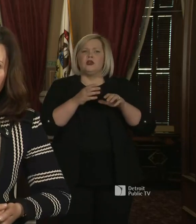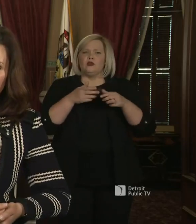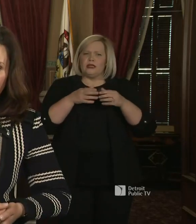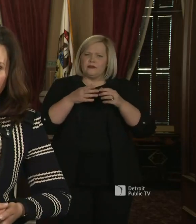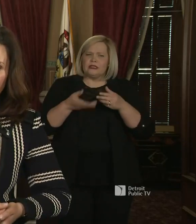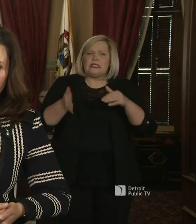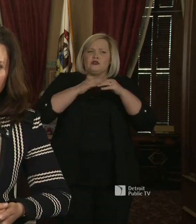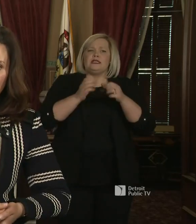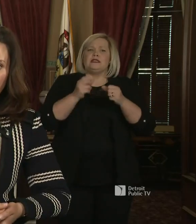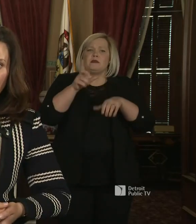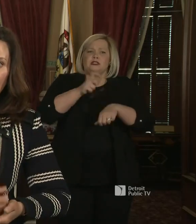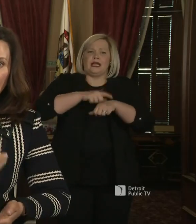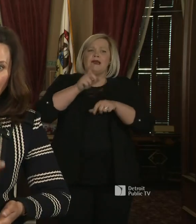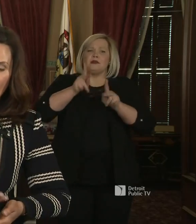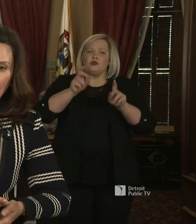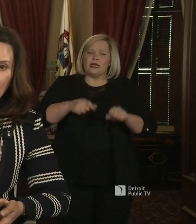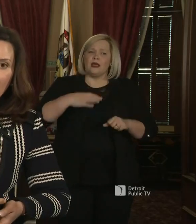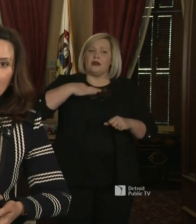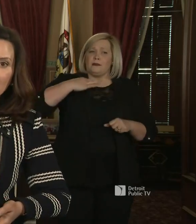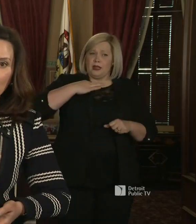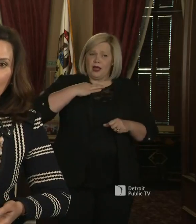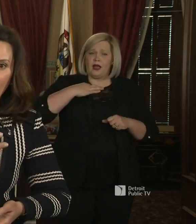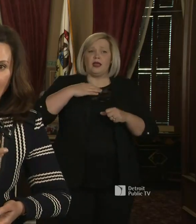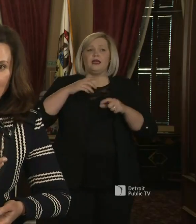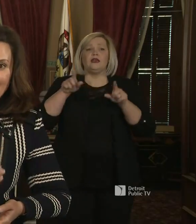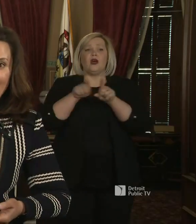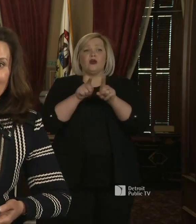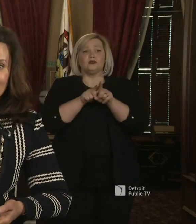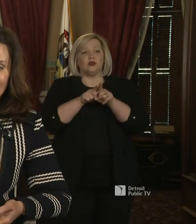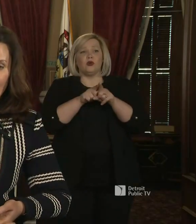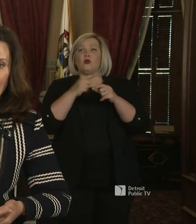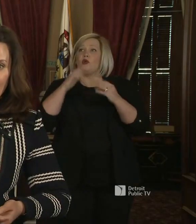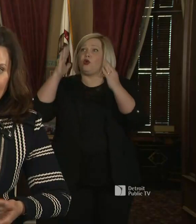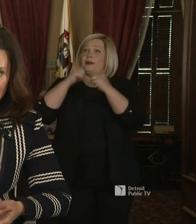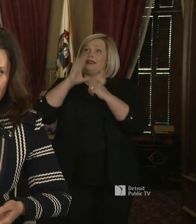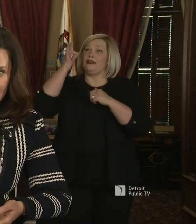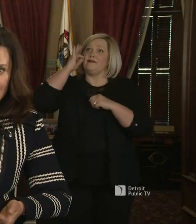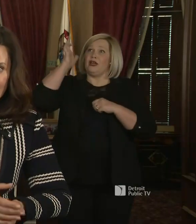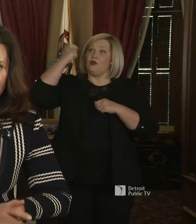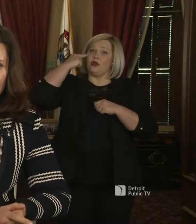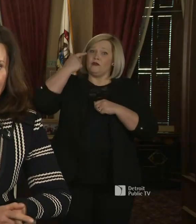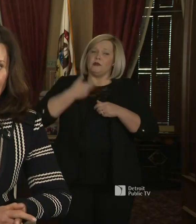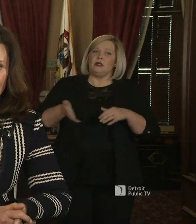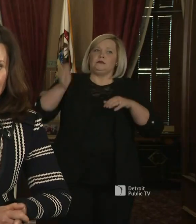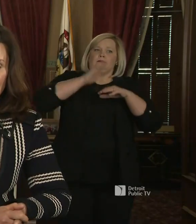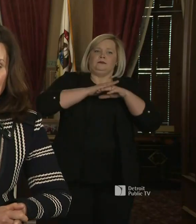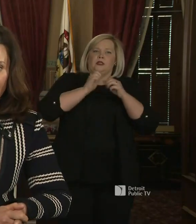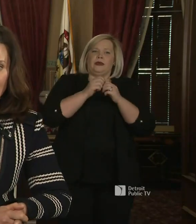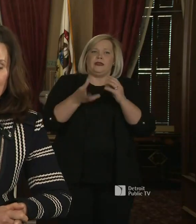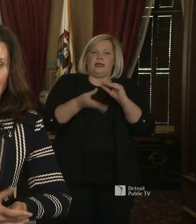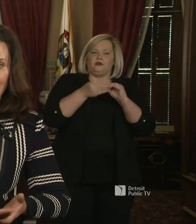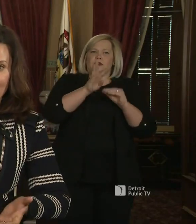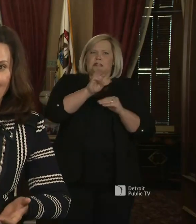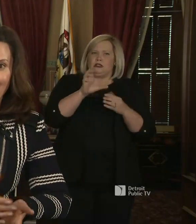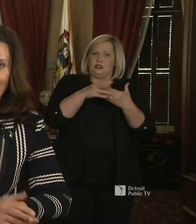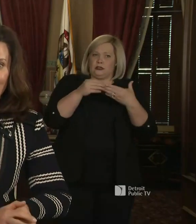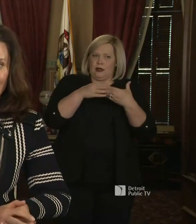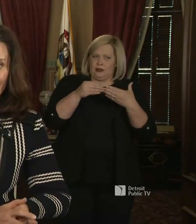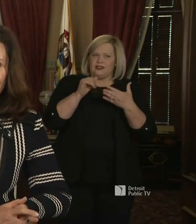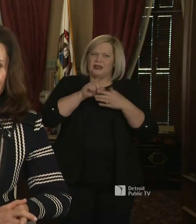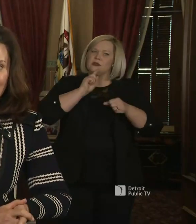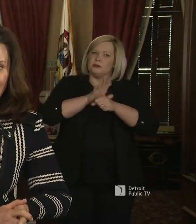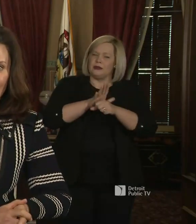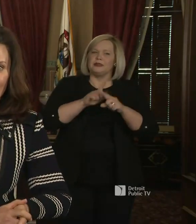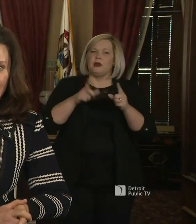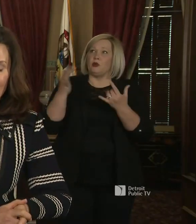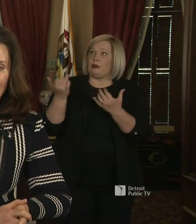we're waiting from the federal government for authority to enhance that with an additional six hundred dollars as was promised but we need their